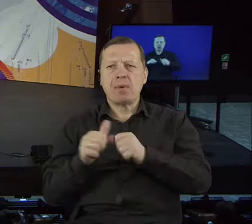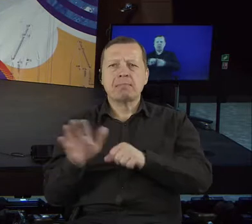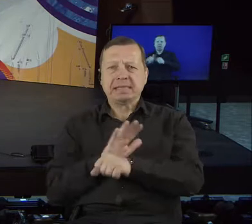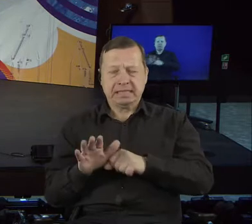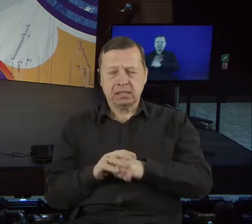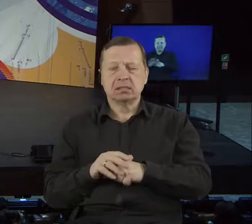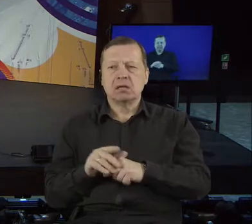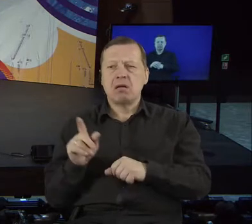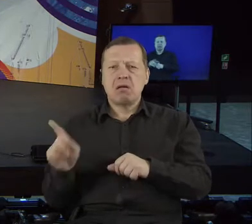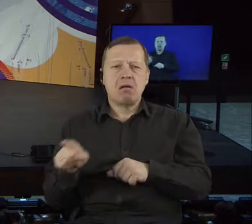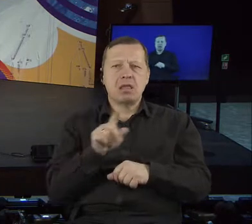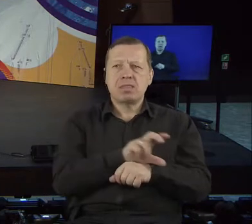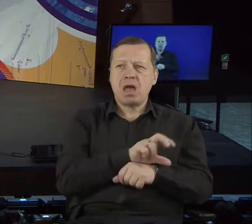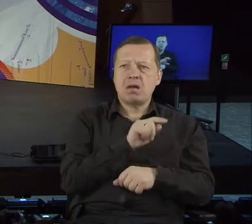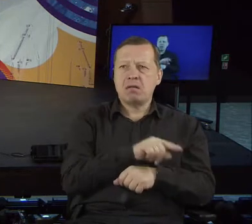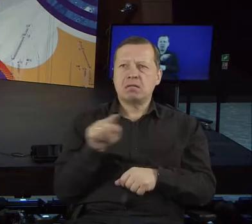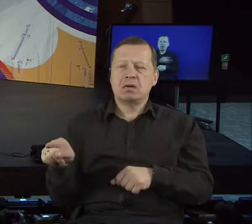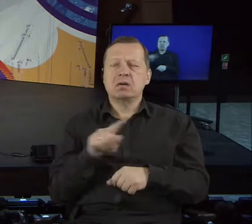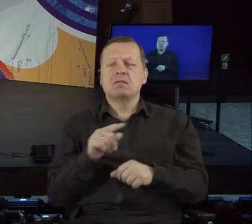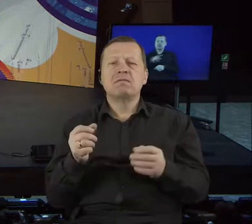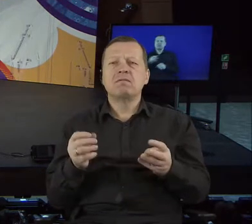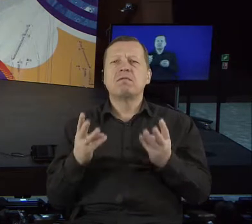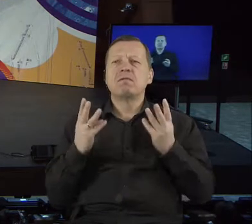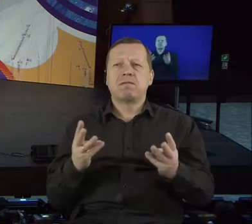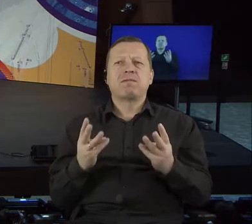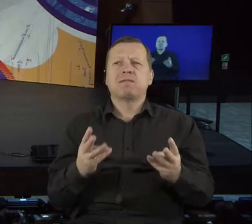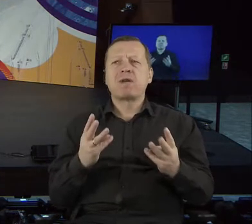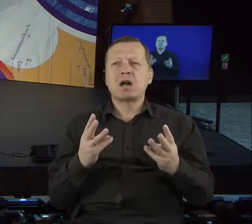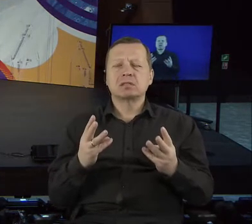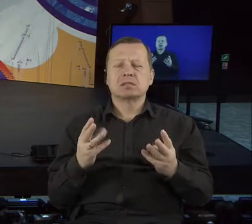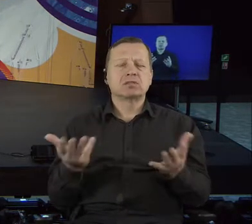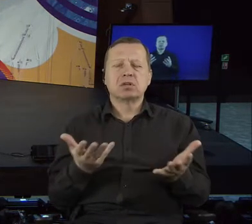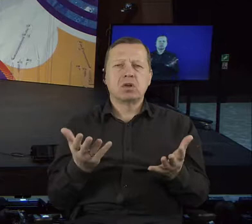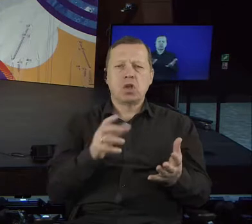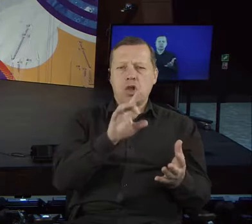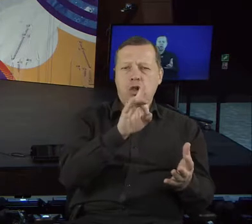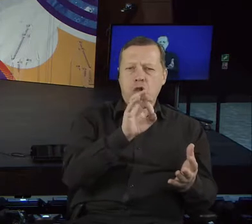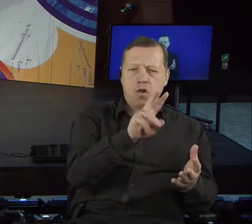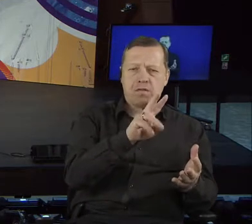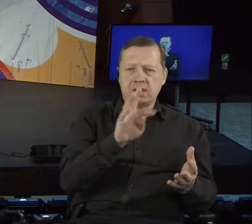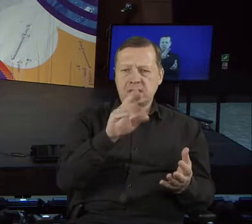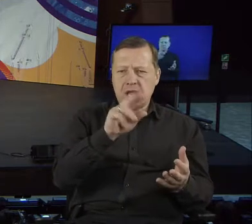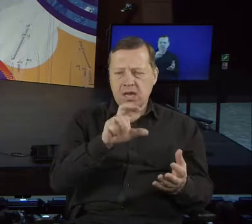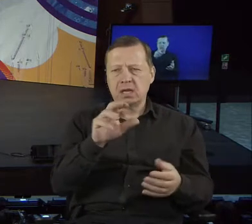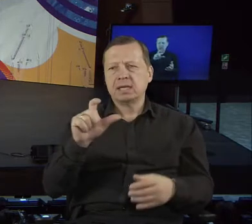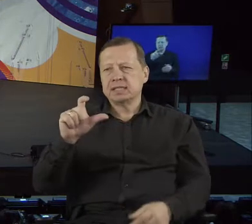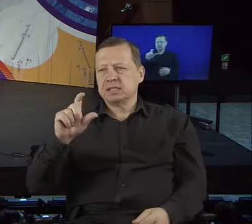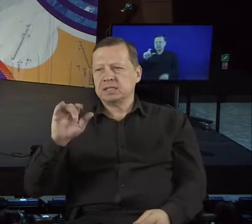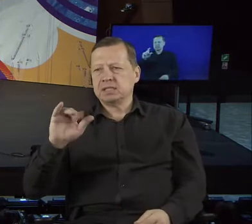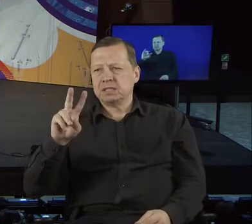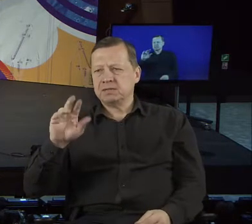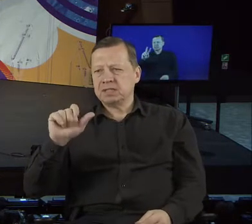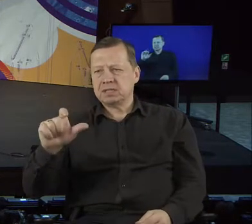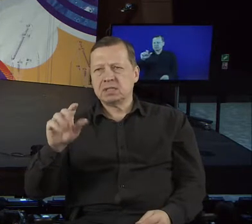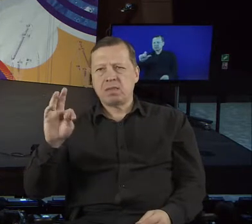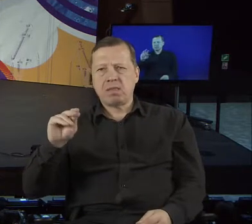the GovTech civic tech area right now? And what are you expecting in the future? What are you waiting for? And